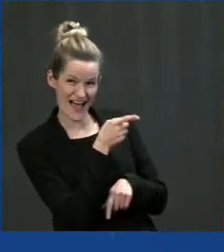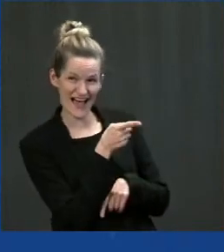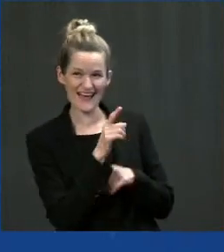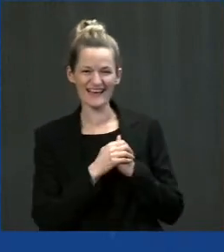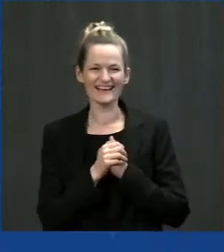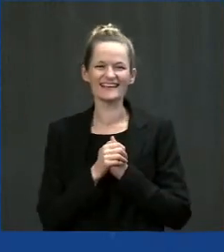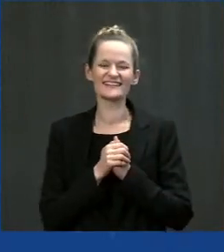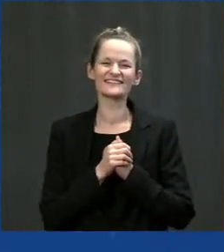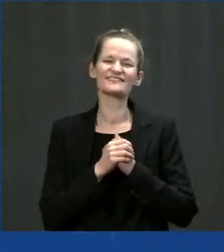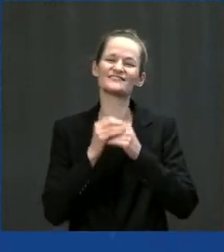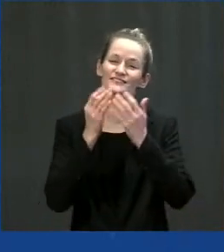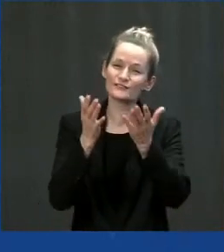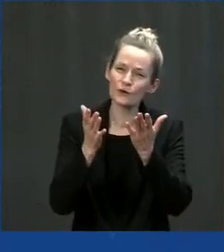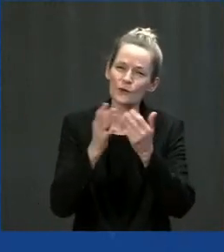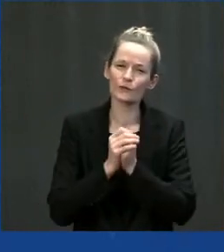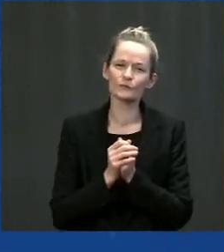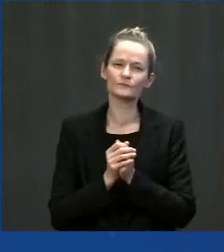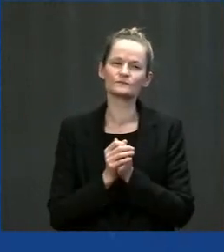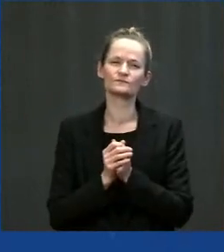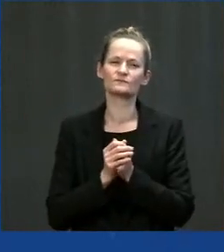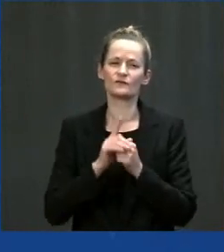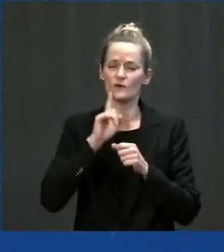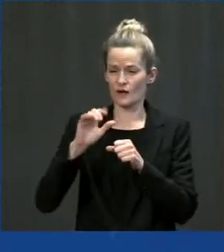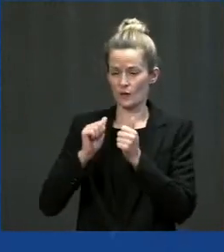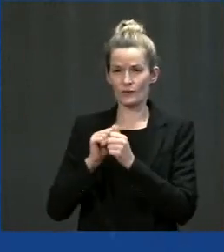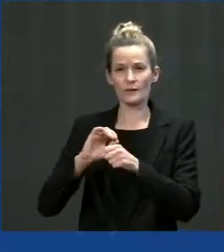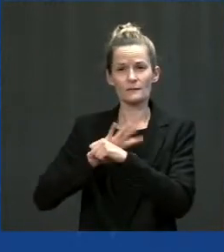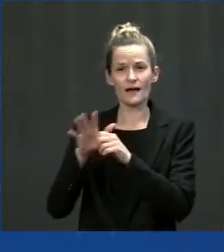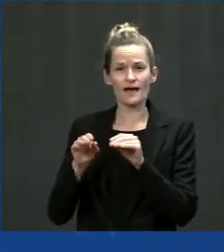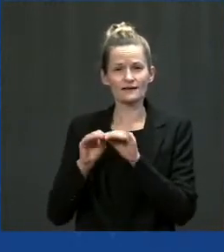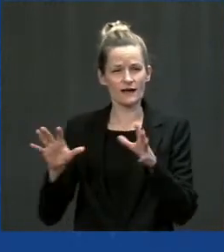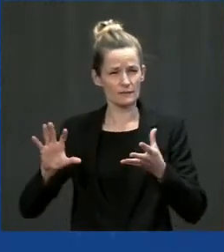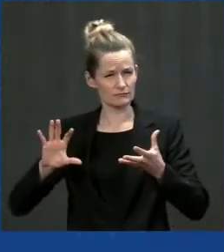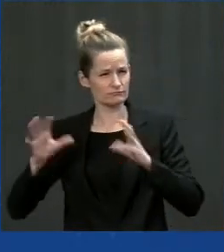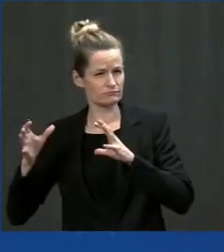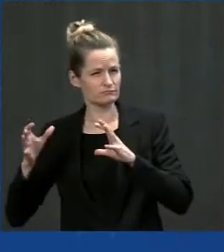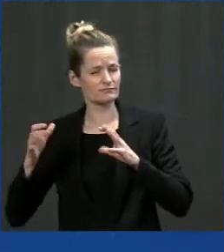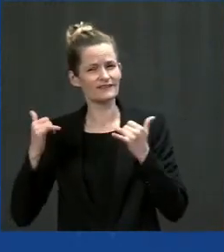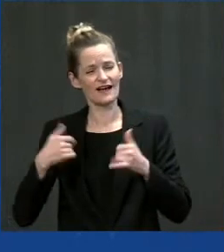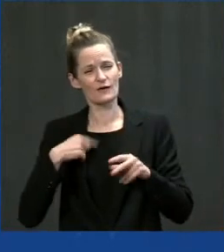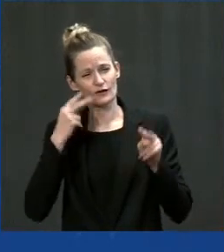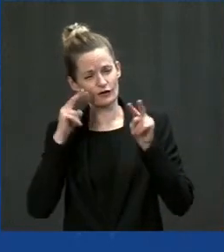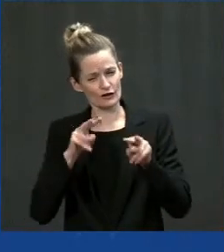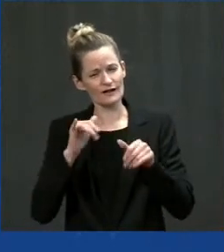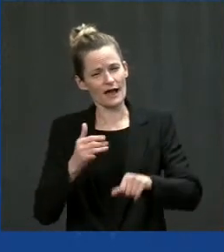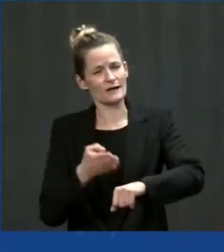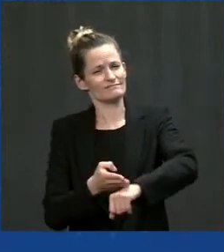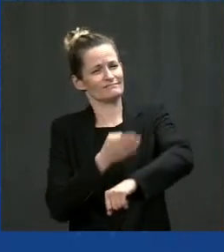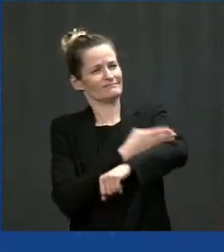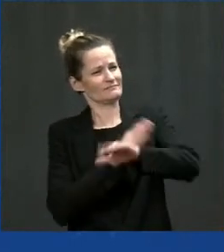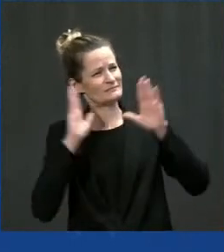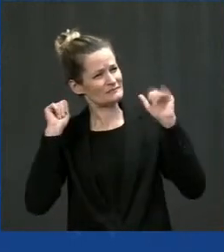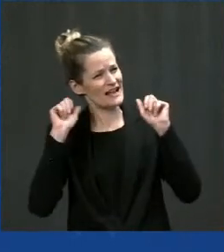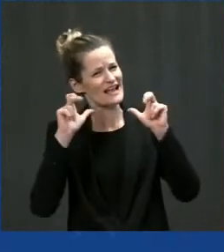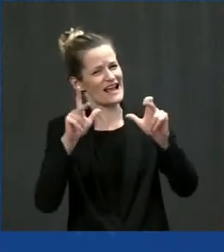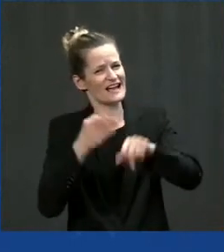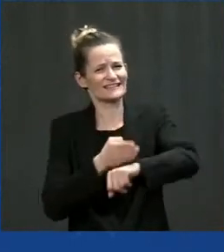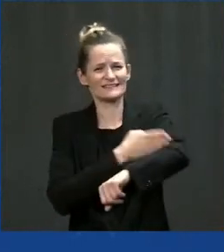and build back better from this pandemic stronger than ever. So I'm grateful for your leadership, Mr. President. I'm excited about the